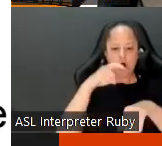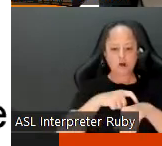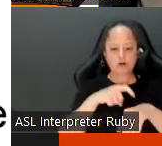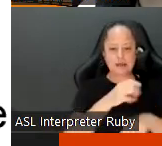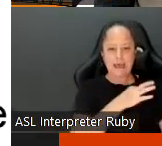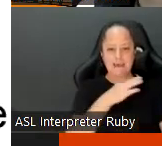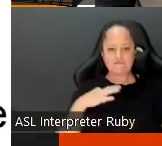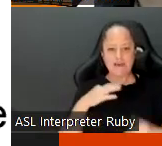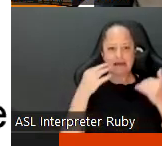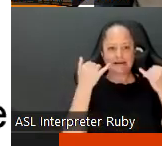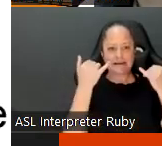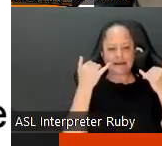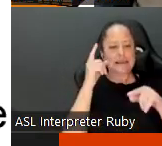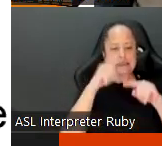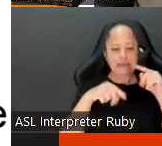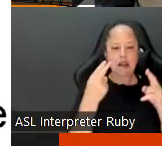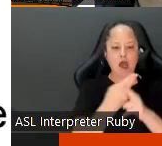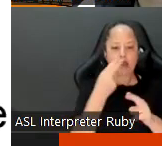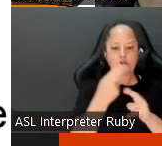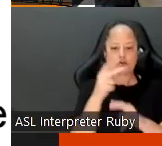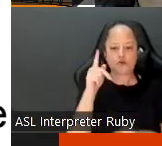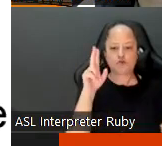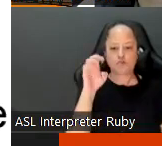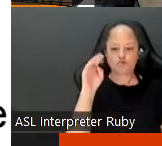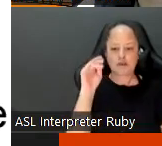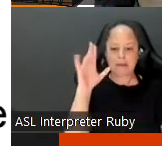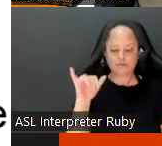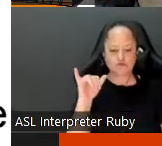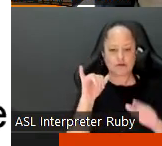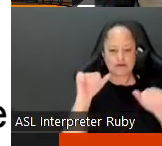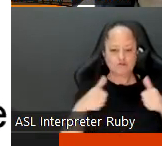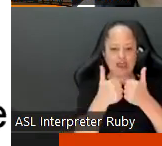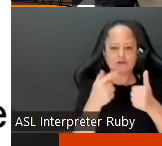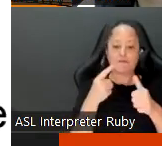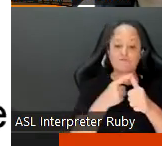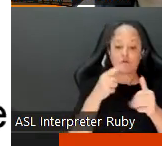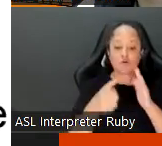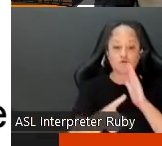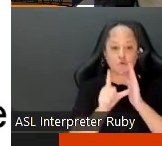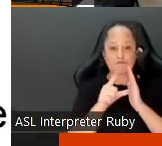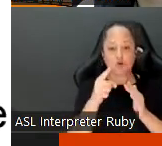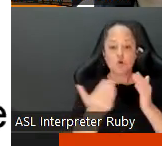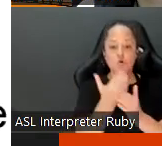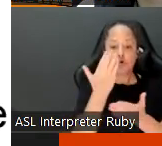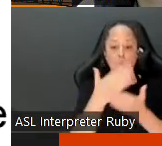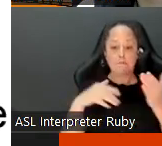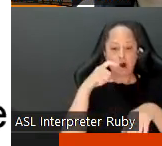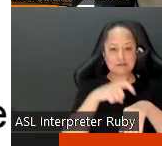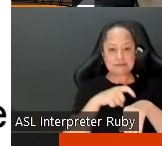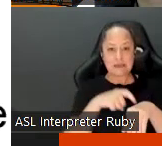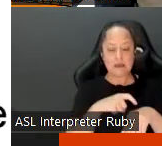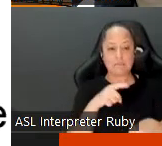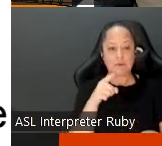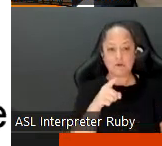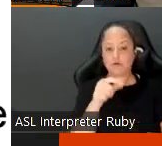now have a part-time faculty cannot use their peremptory challenge during the very first review which means if you are a new part-timer uh you